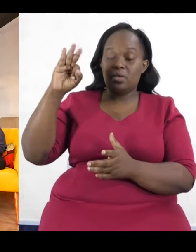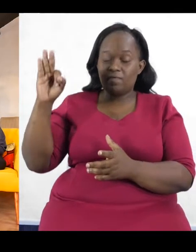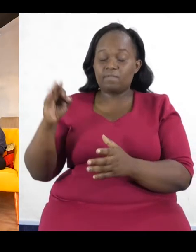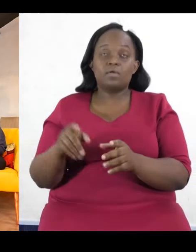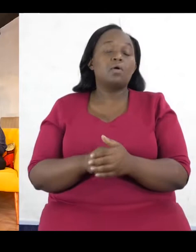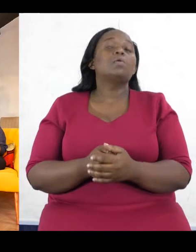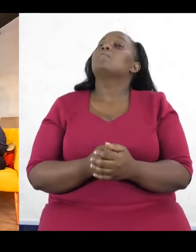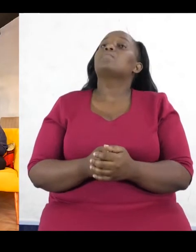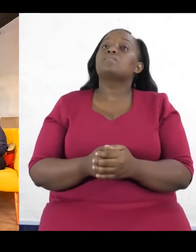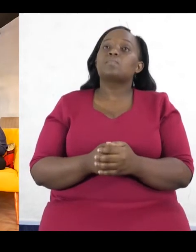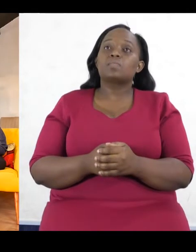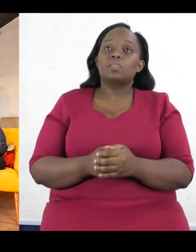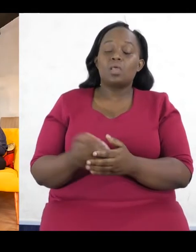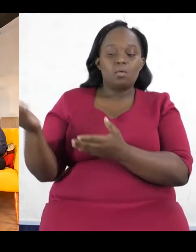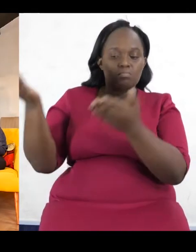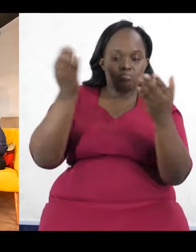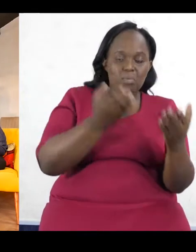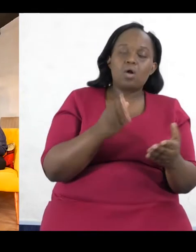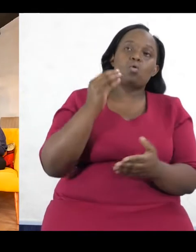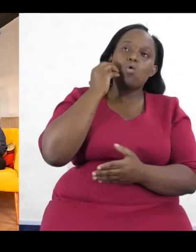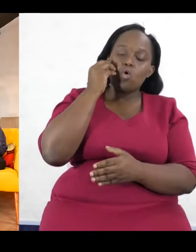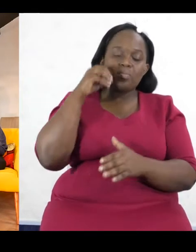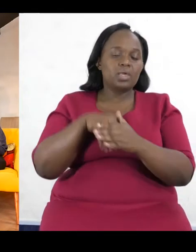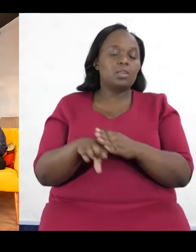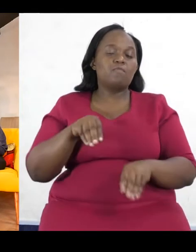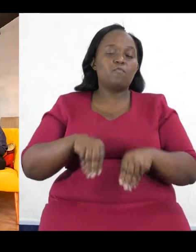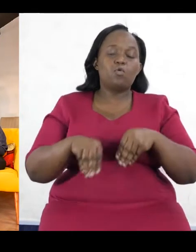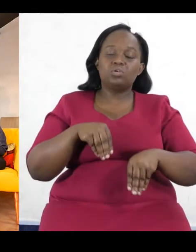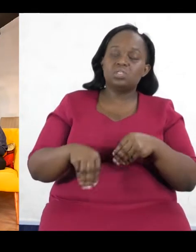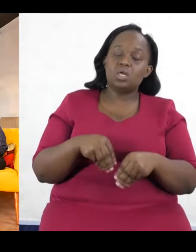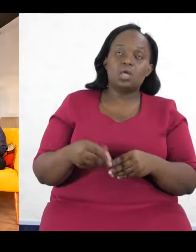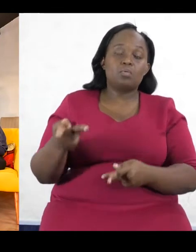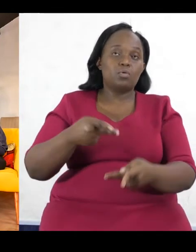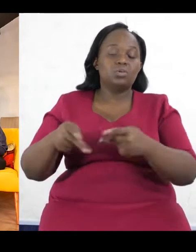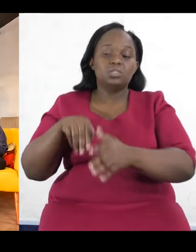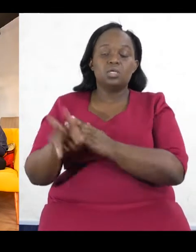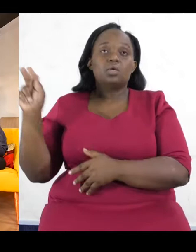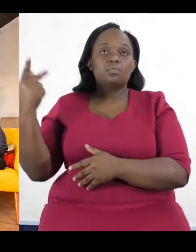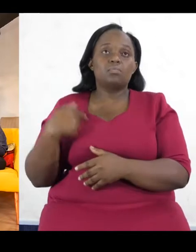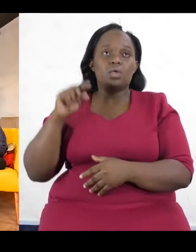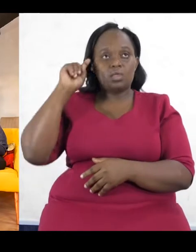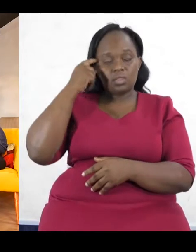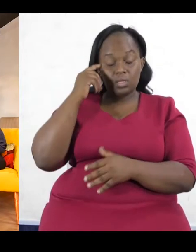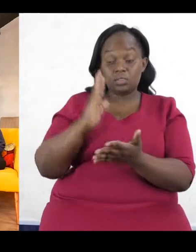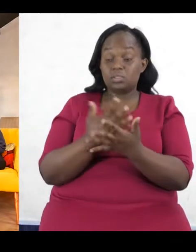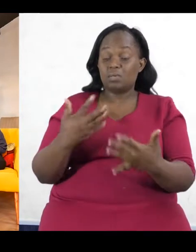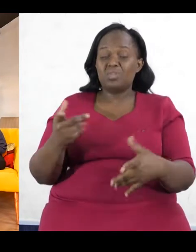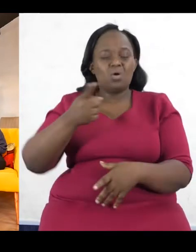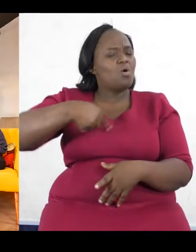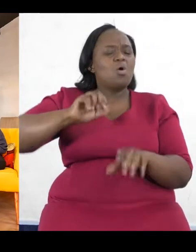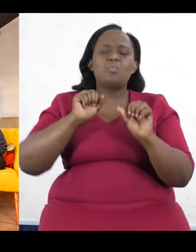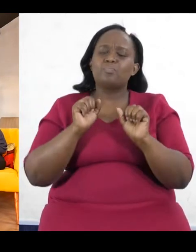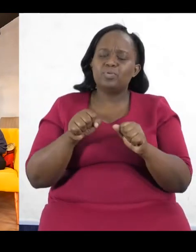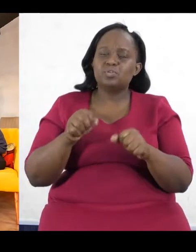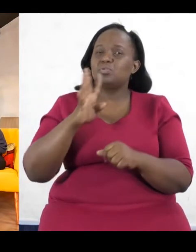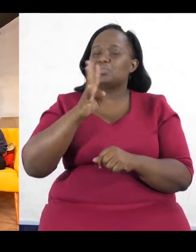Silantoi to bring us home in terms of the electoral process in Kenya. Yeah. I think something that we can